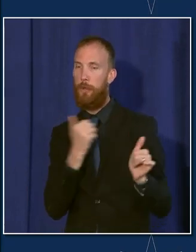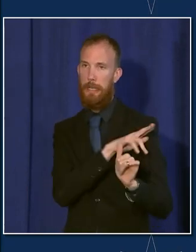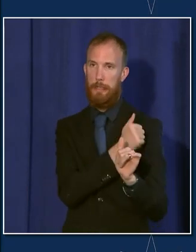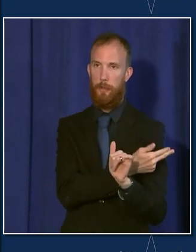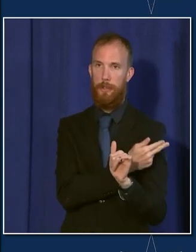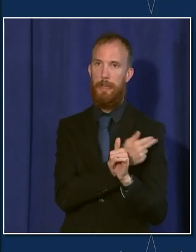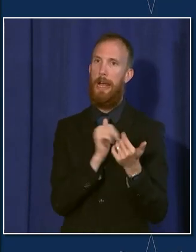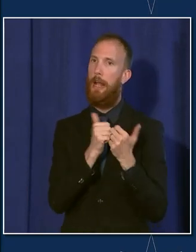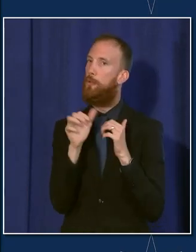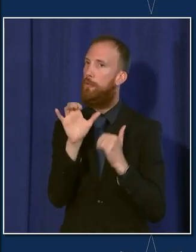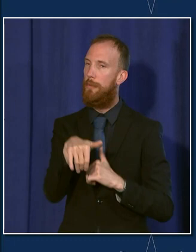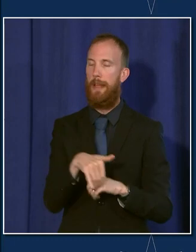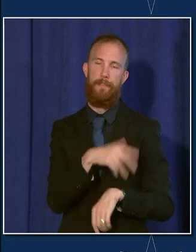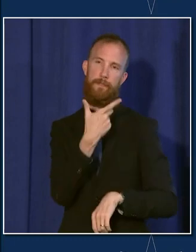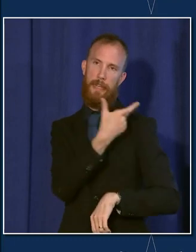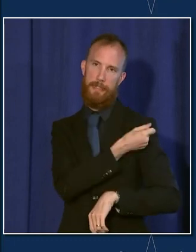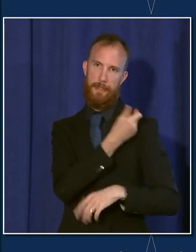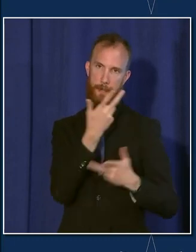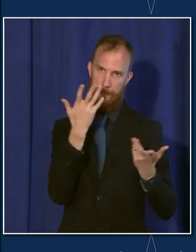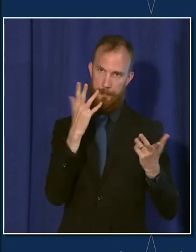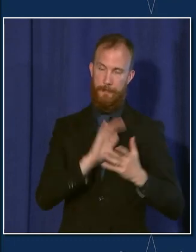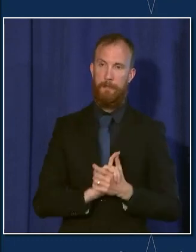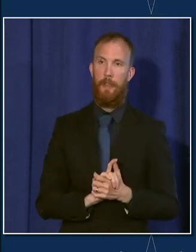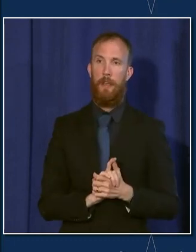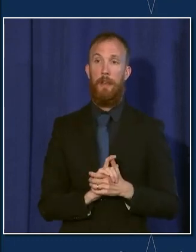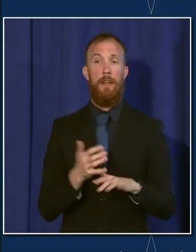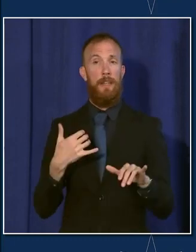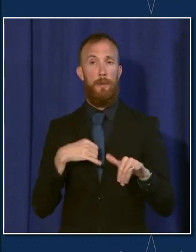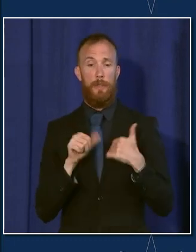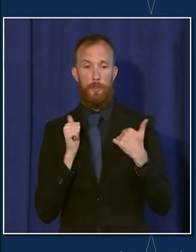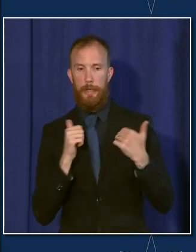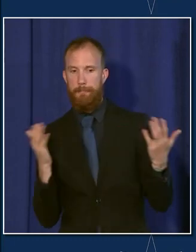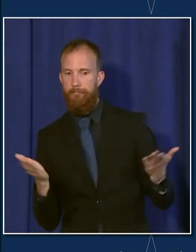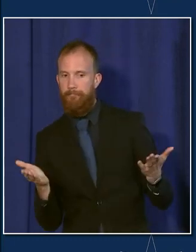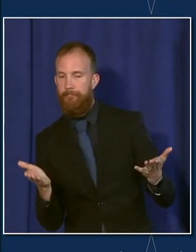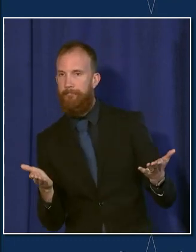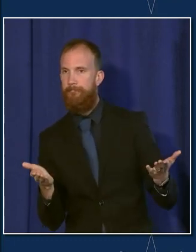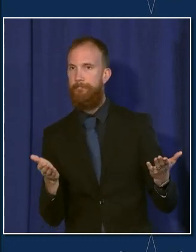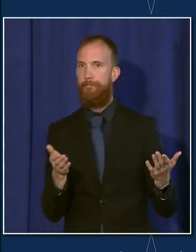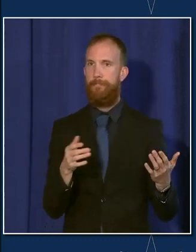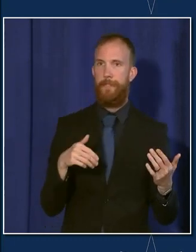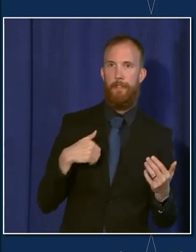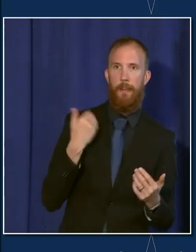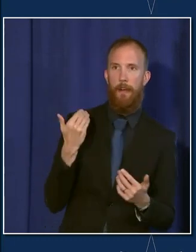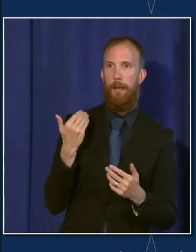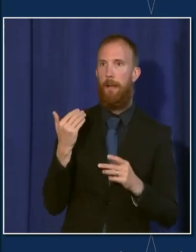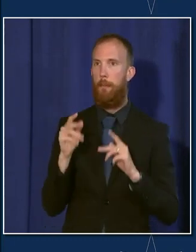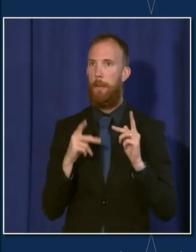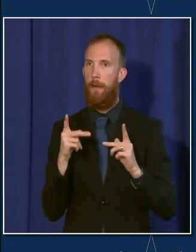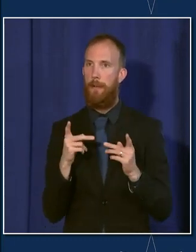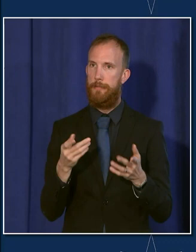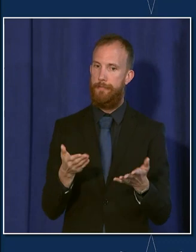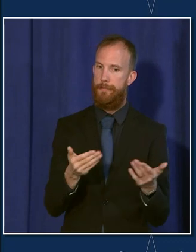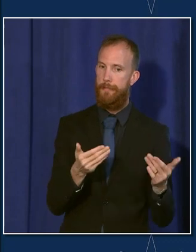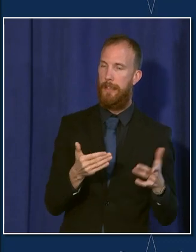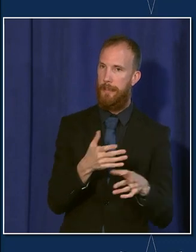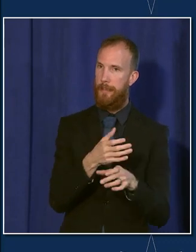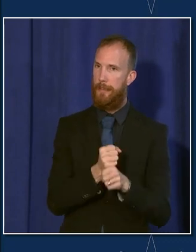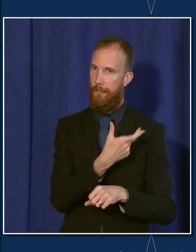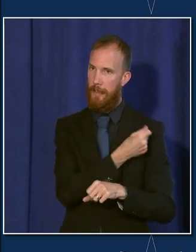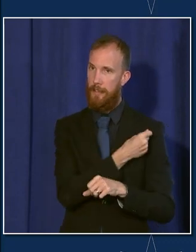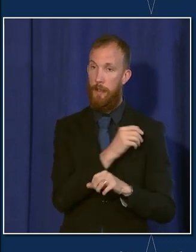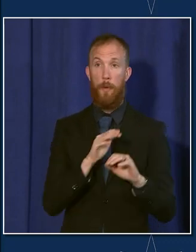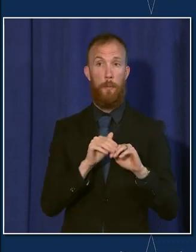important way to do that. We're still working on reaching both younger and older Chicagoans with vaccines. I'm happy to announce that more than 60%